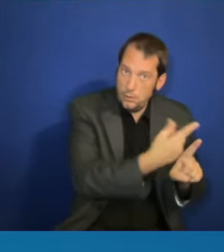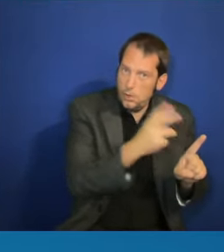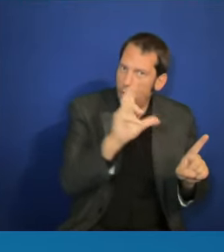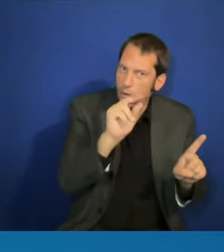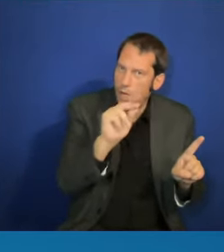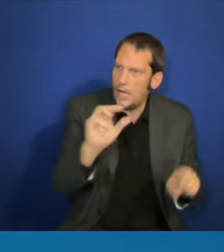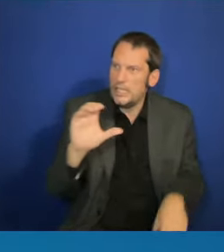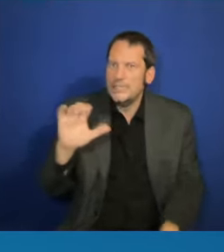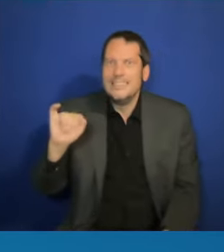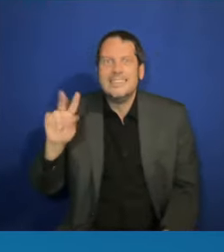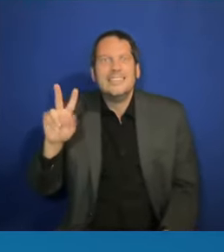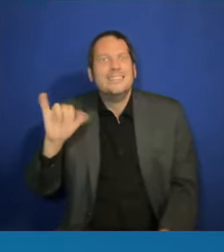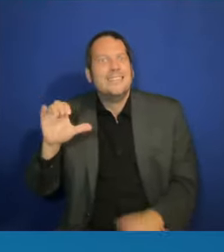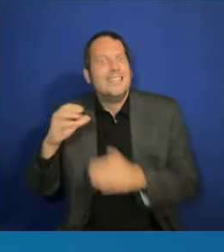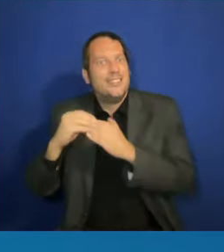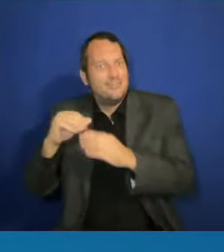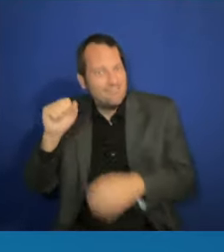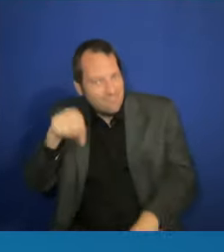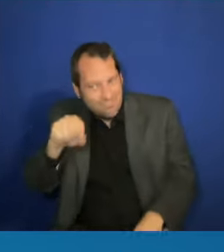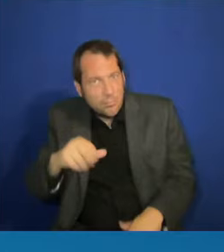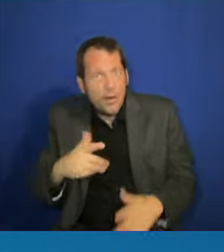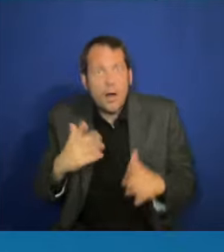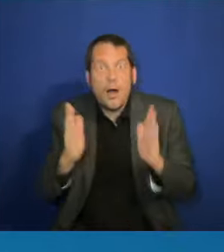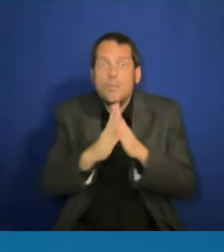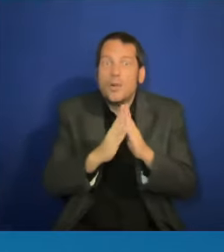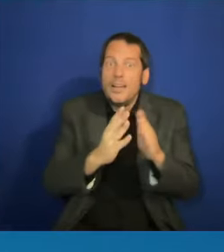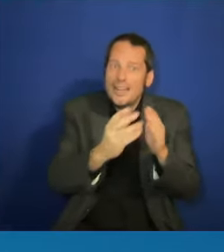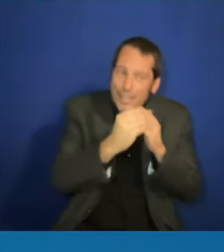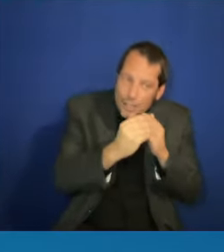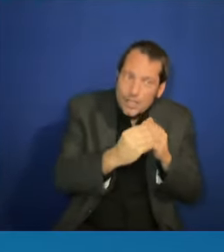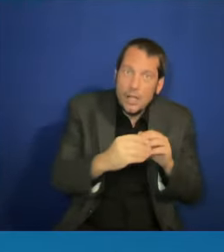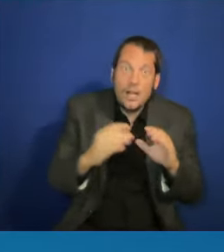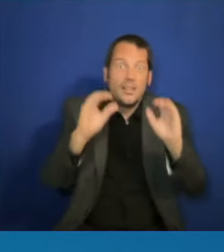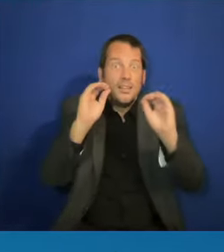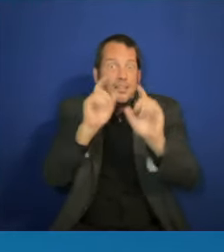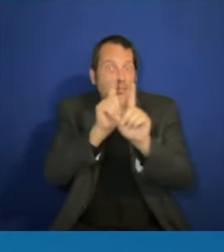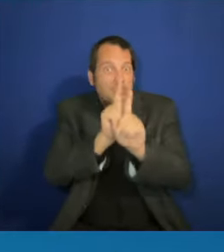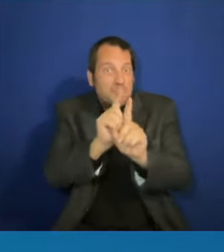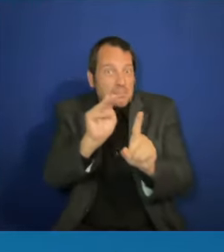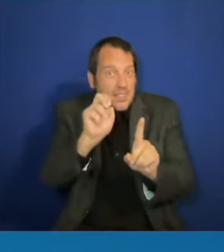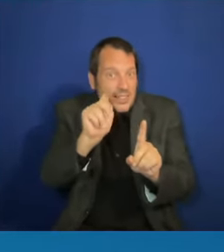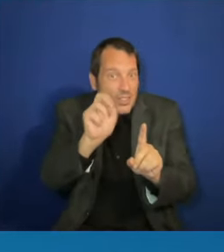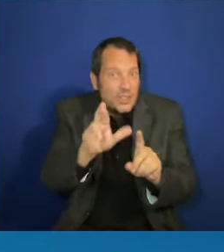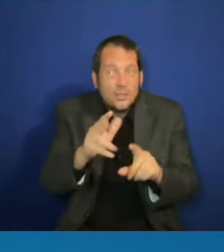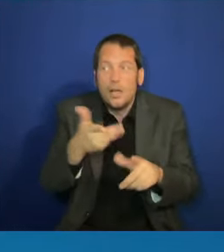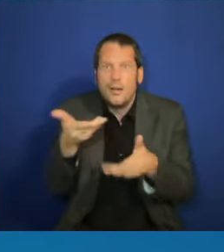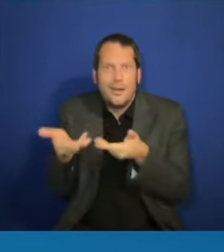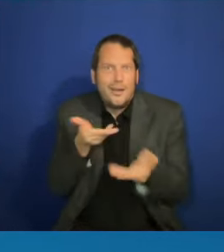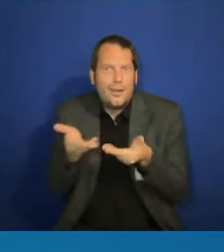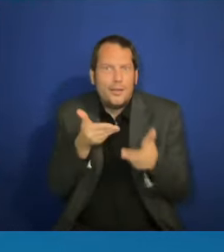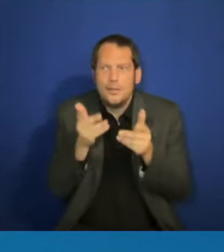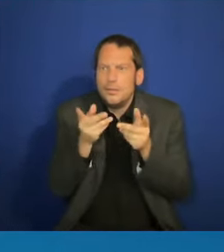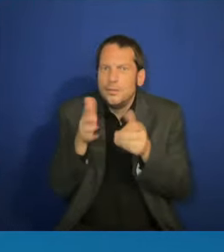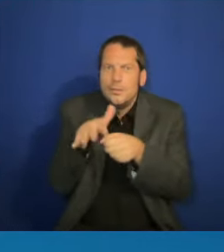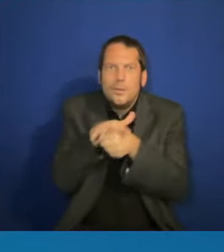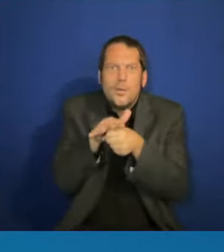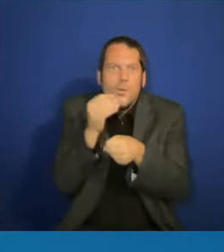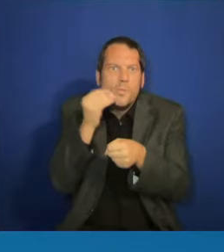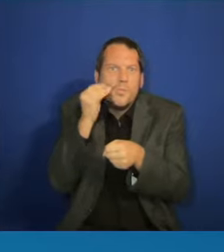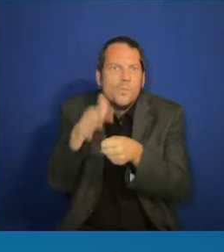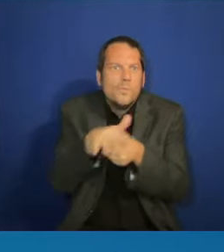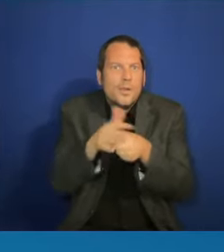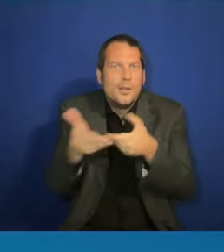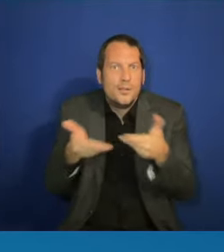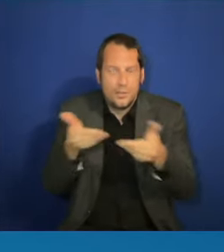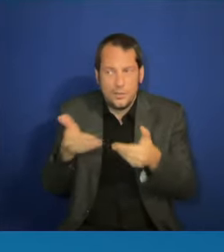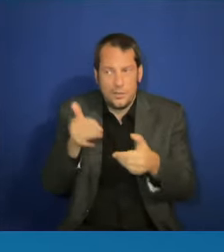hiring locally. And so when you think about the residual impact, it impacts our entire economy. But I want to make one critical